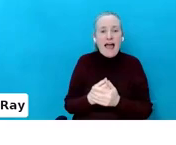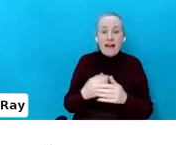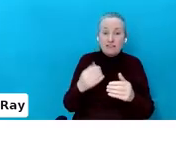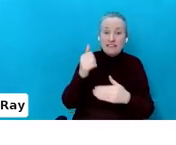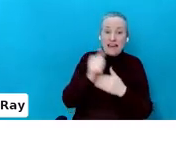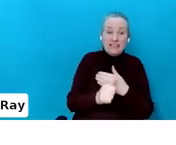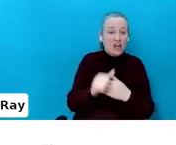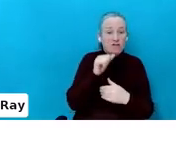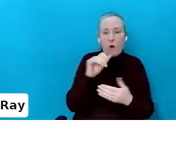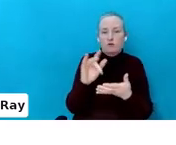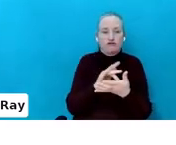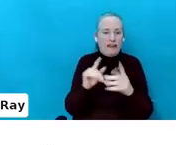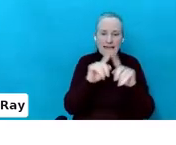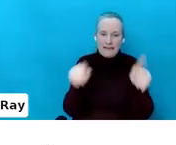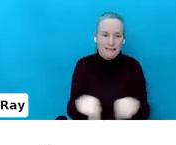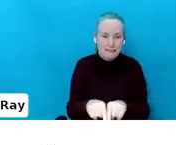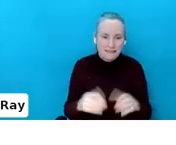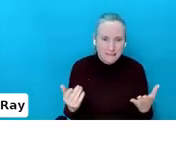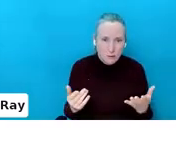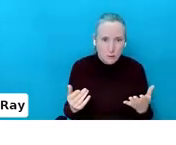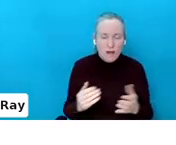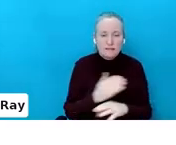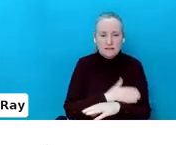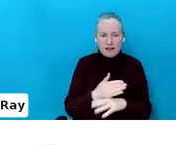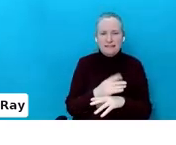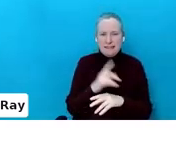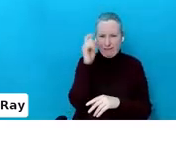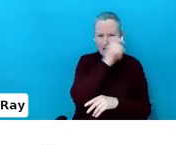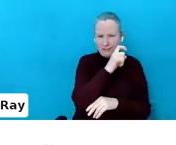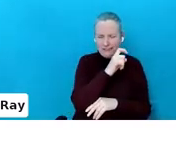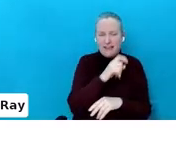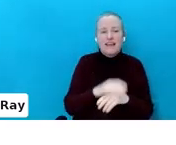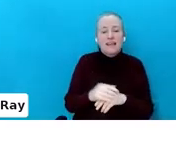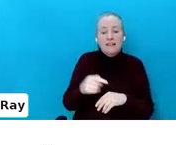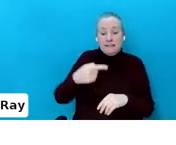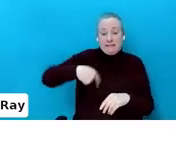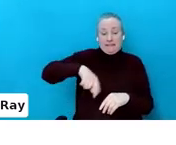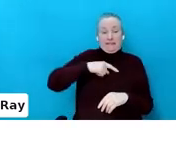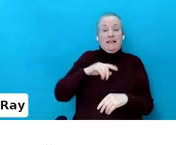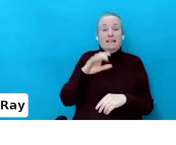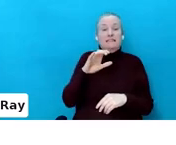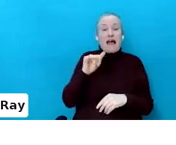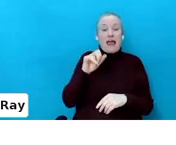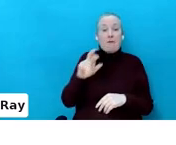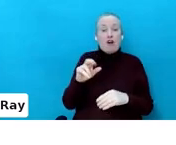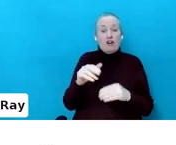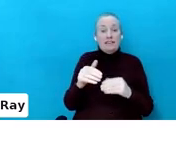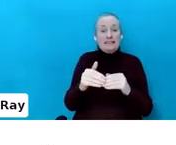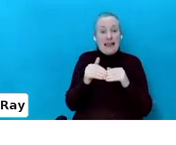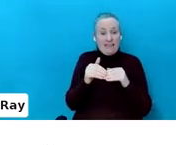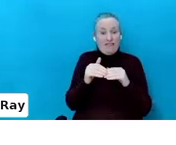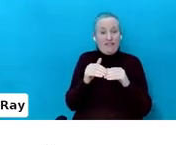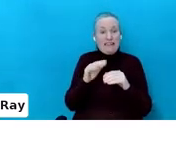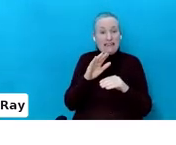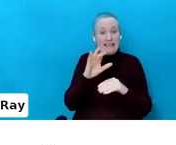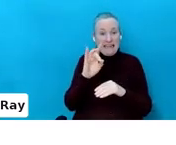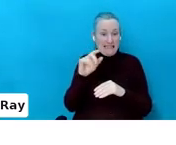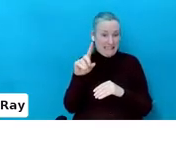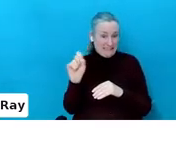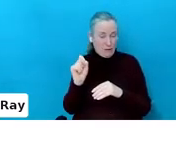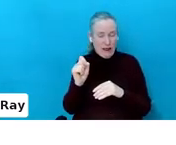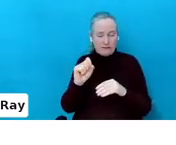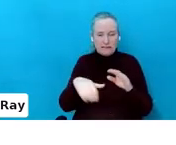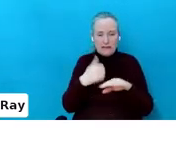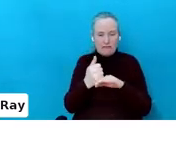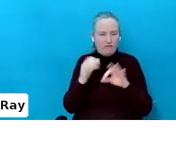This one could be tough at the start and Cyber Safe Kids do some wonderful events, especially in November. They